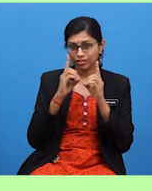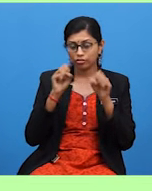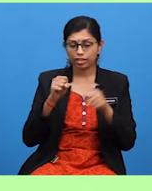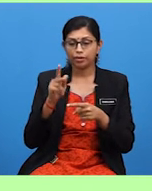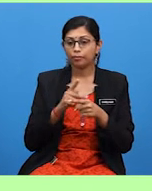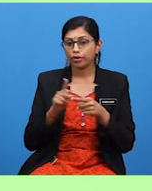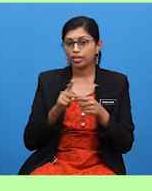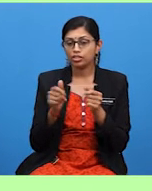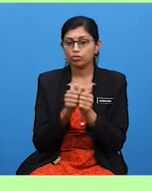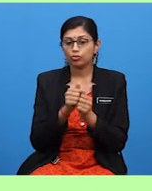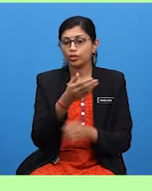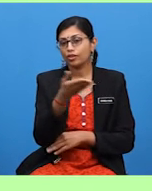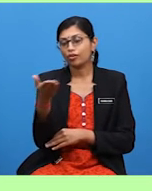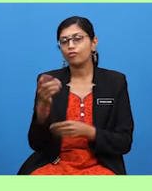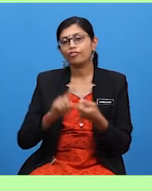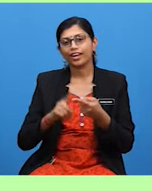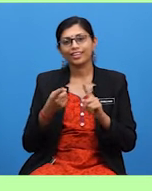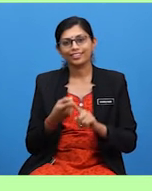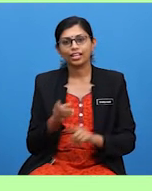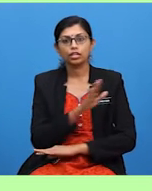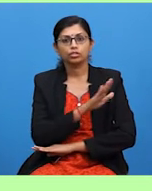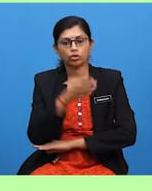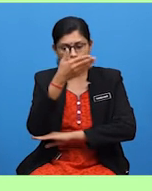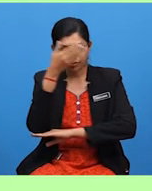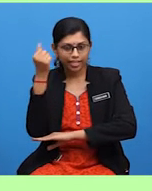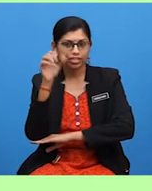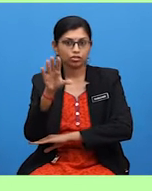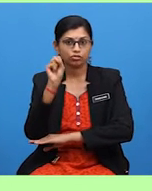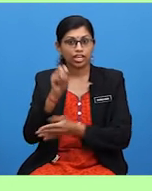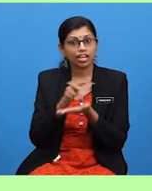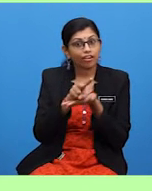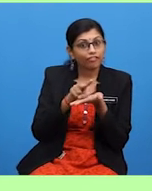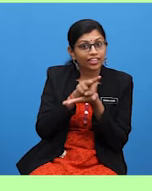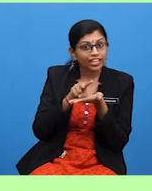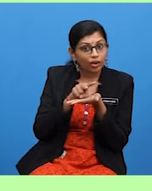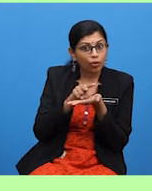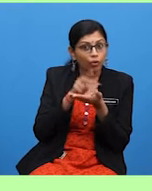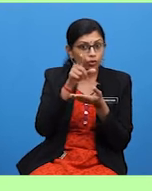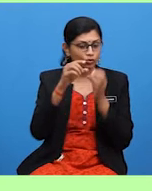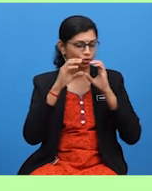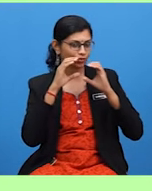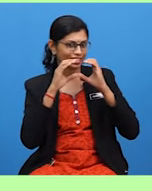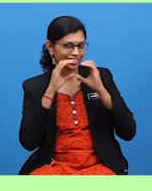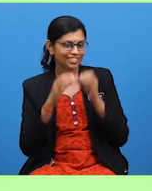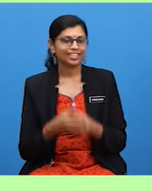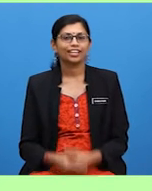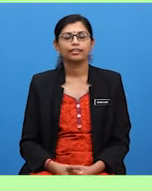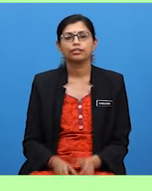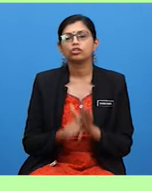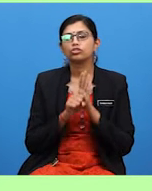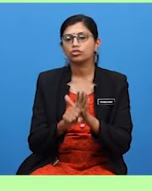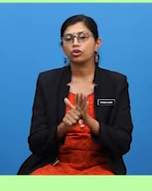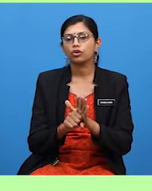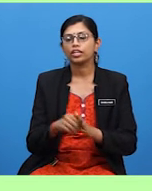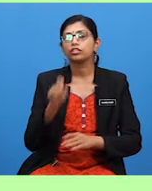with your partner. Don't forget to take a video of your conversation and